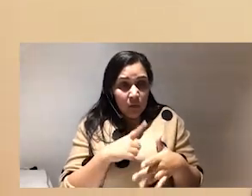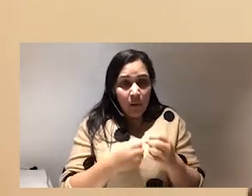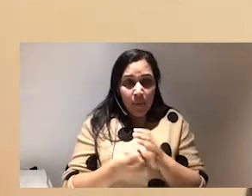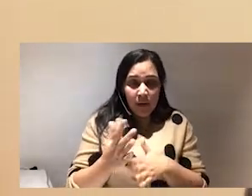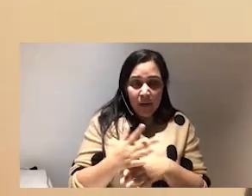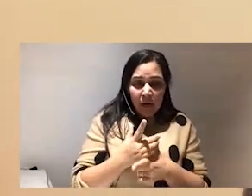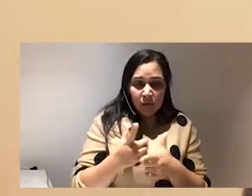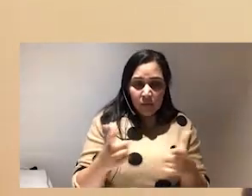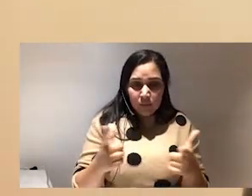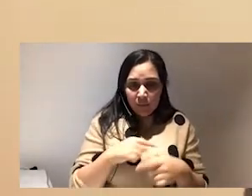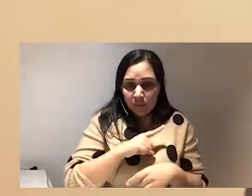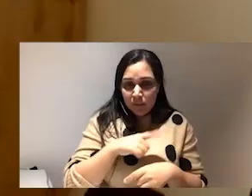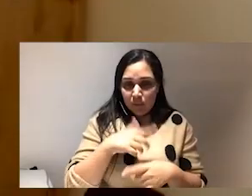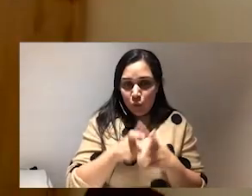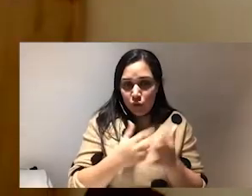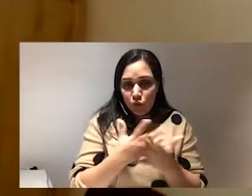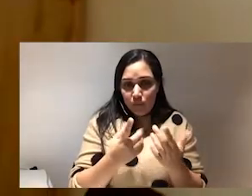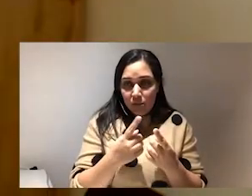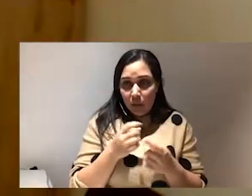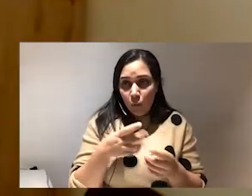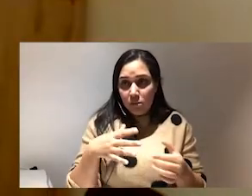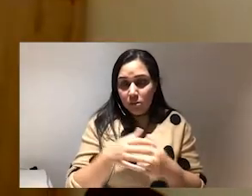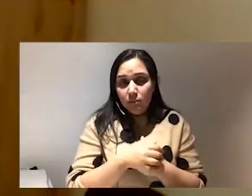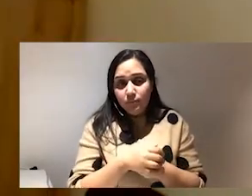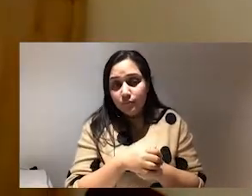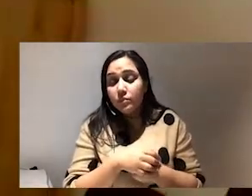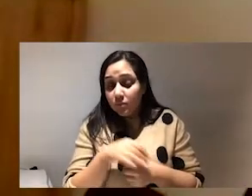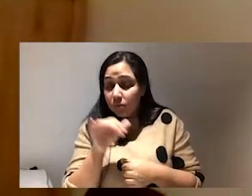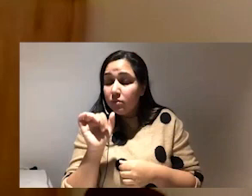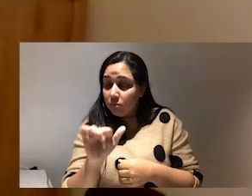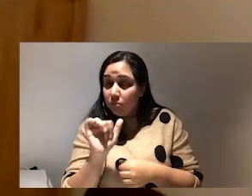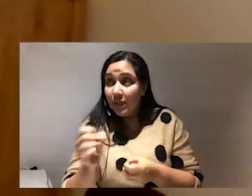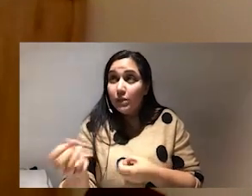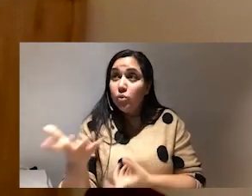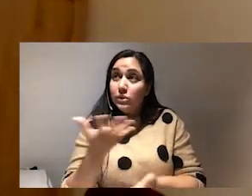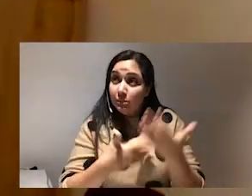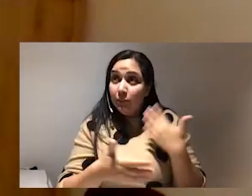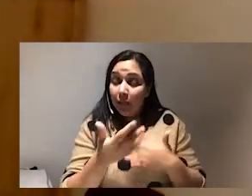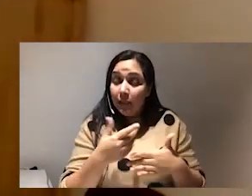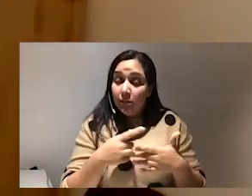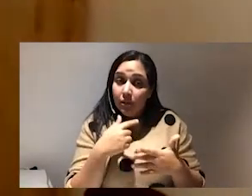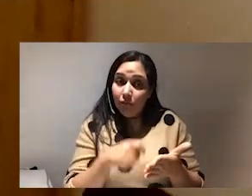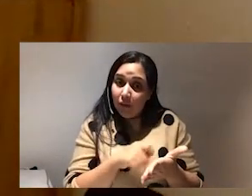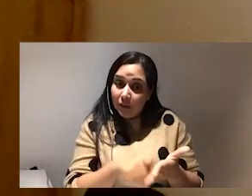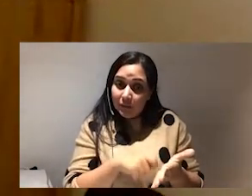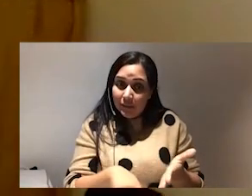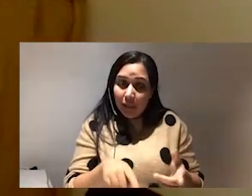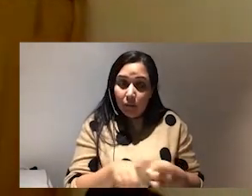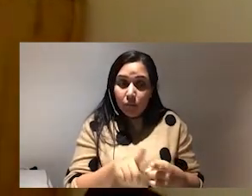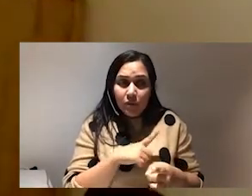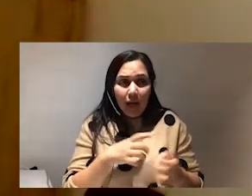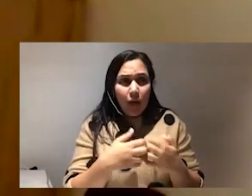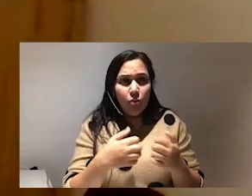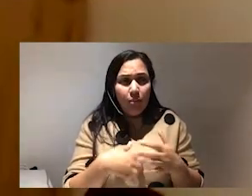things at once i'm literally writing something as you as you're saying this and it is about how do we build infrastructures of joy